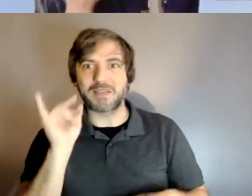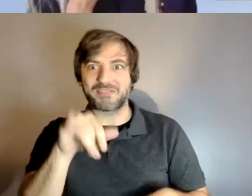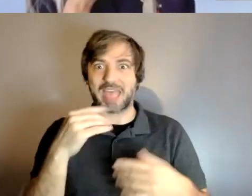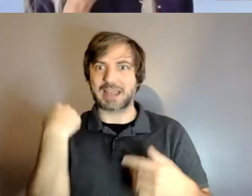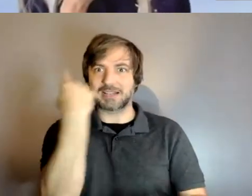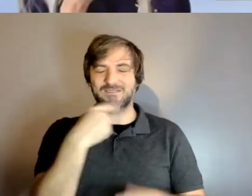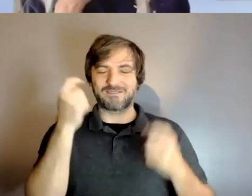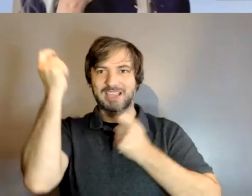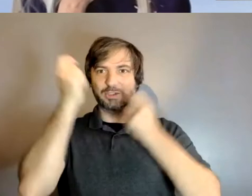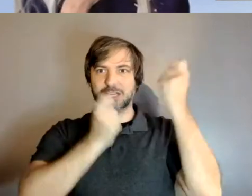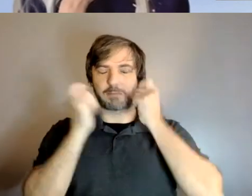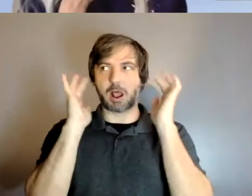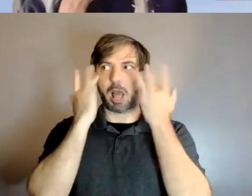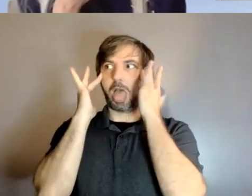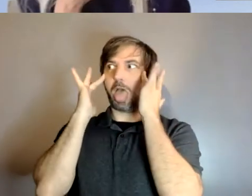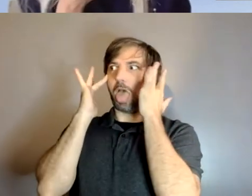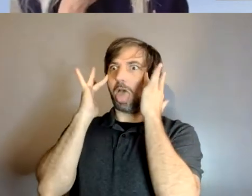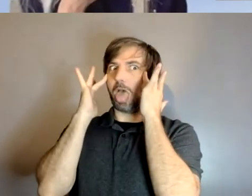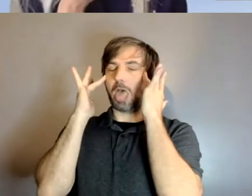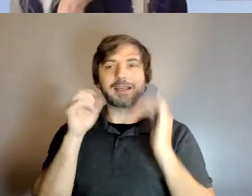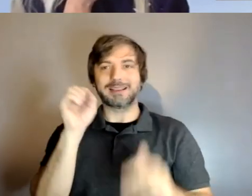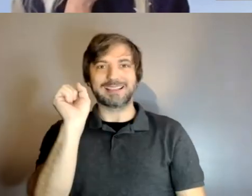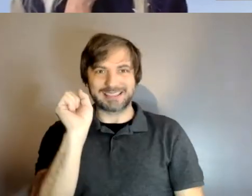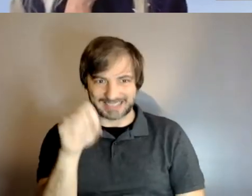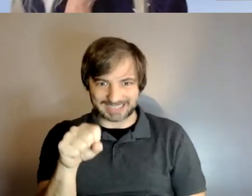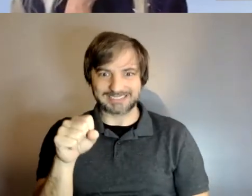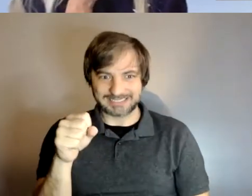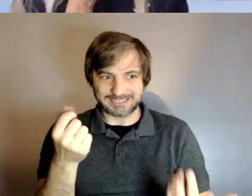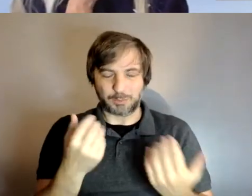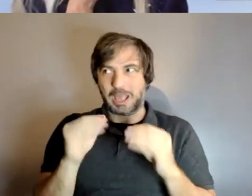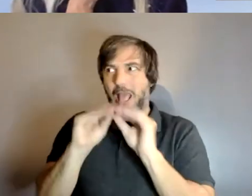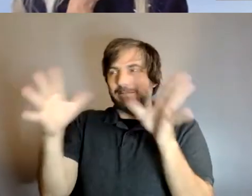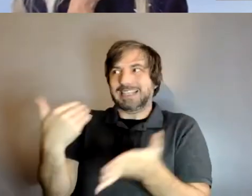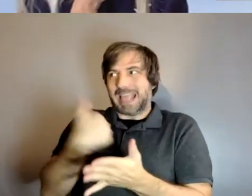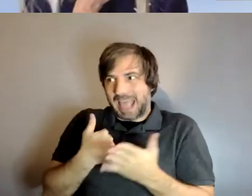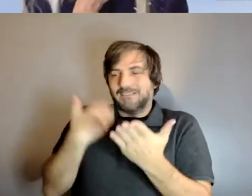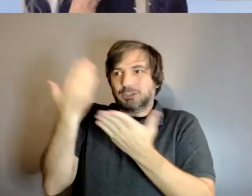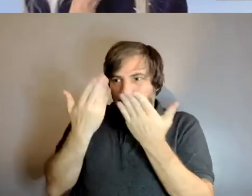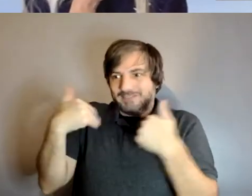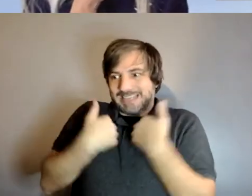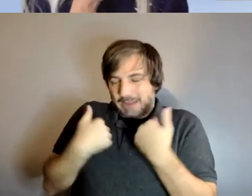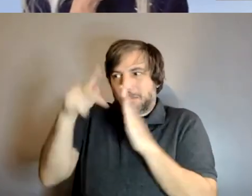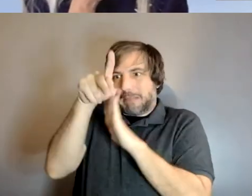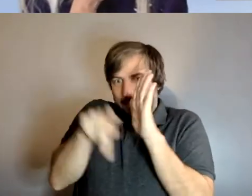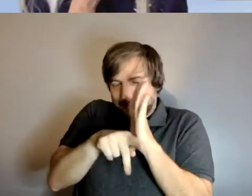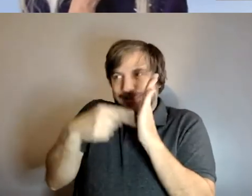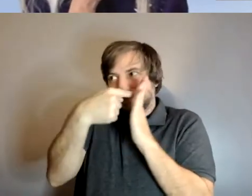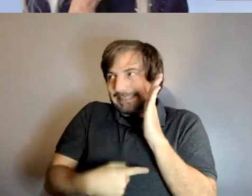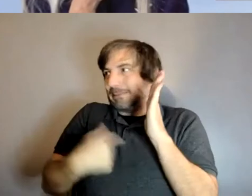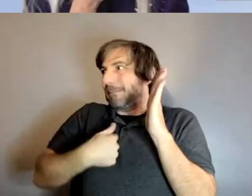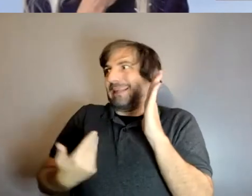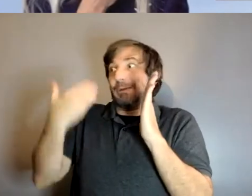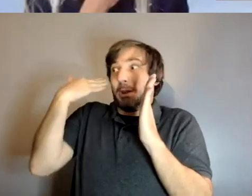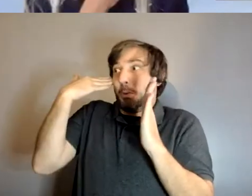of yes we obviously do have a service animal policy i just don't know what it is so all of you